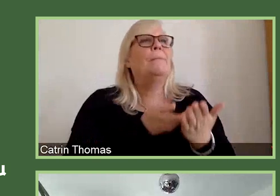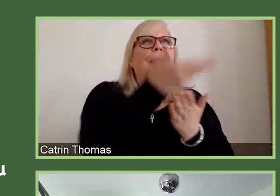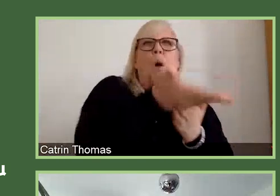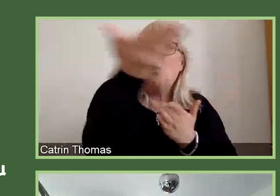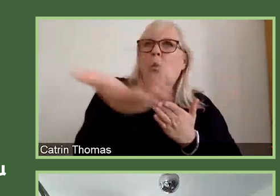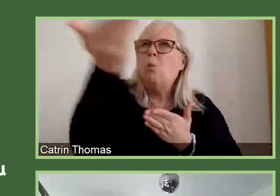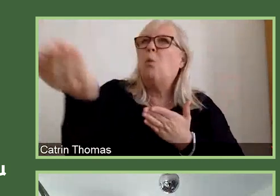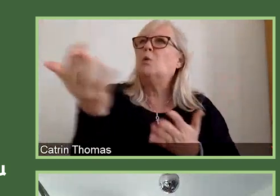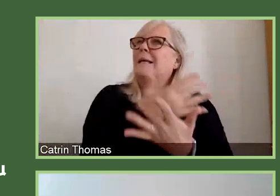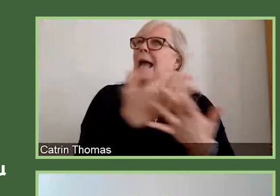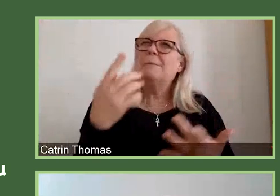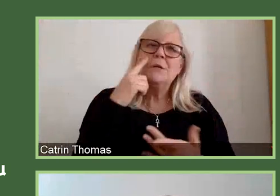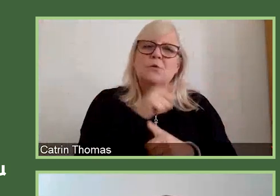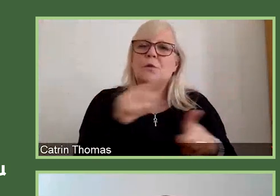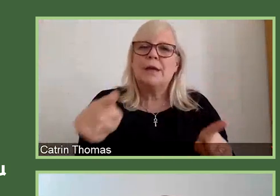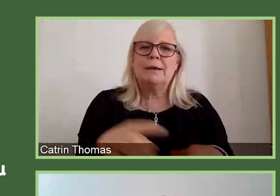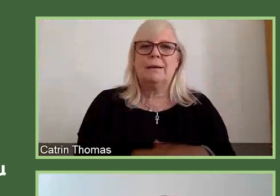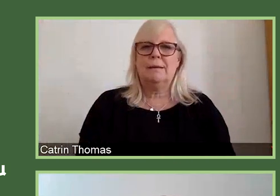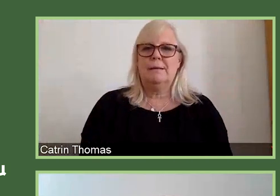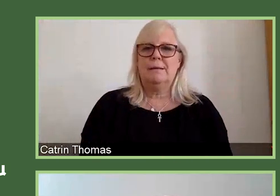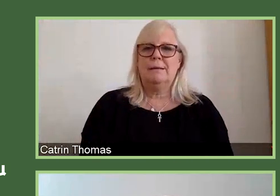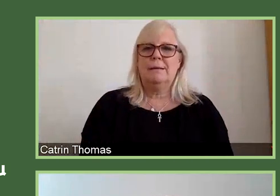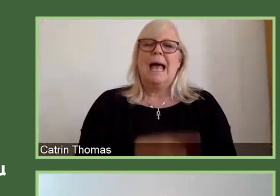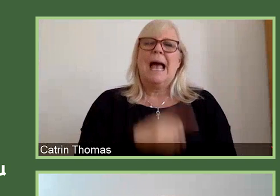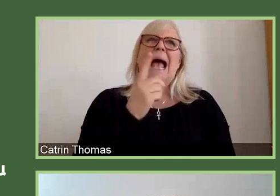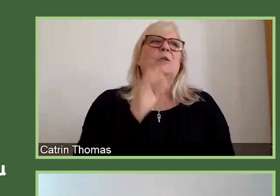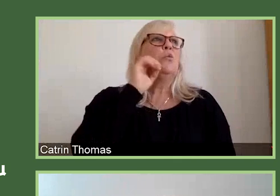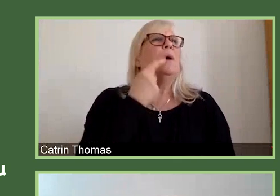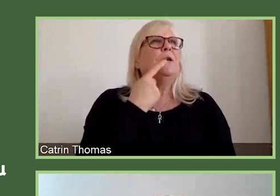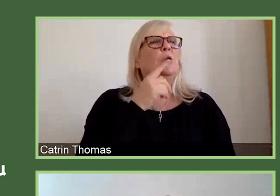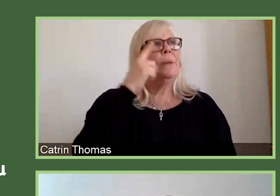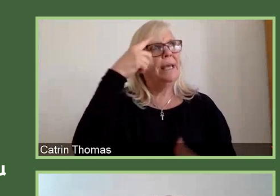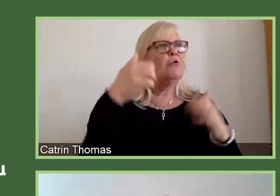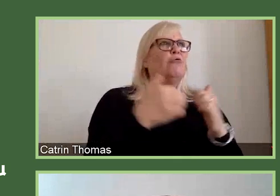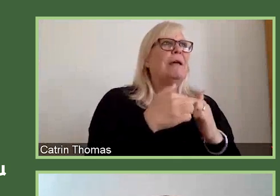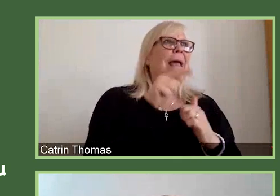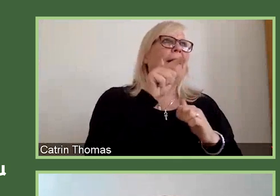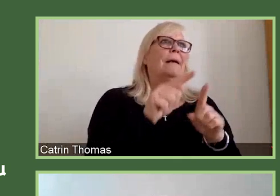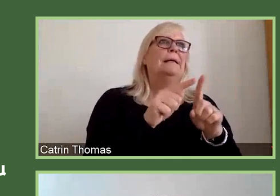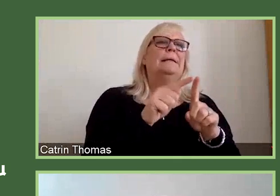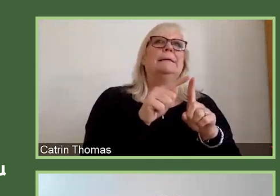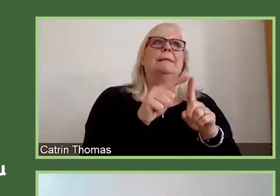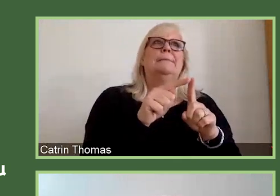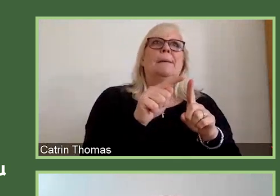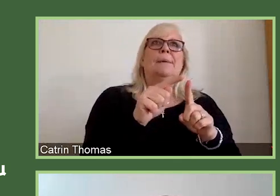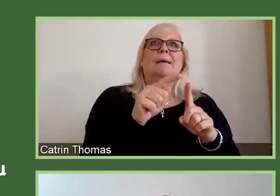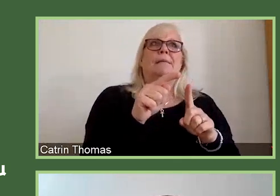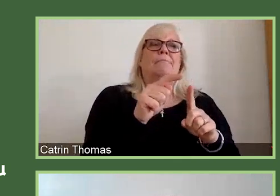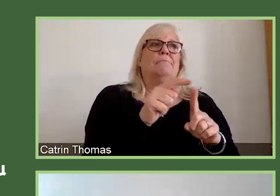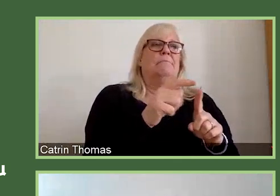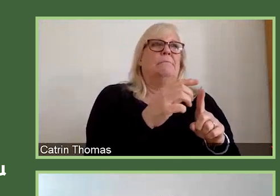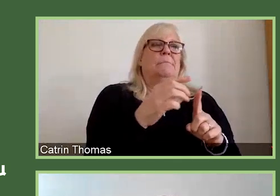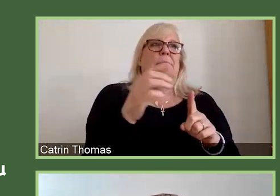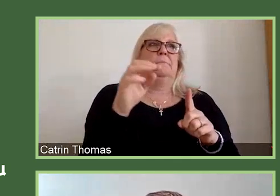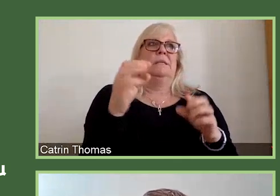to you for this question. So thank you. So this is kind of like the million dollar question. And it really